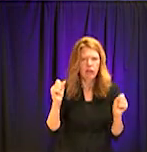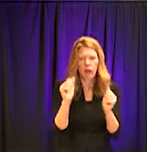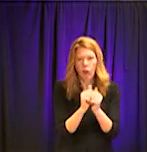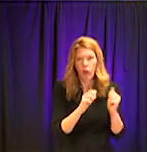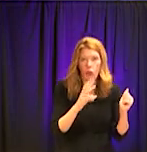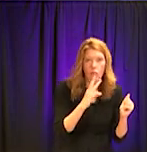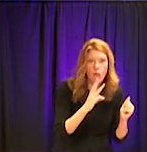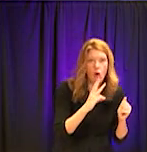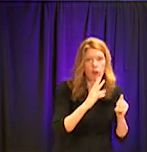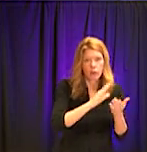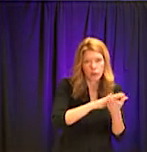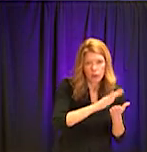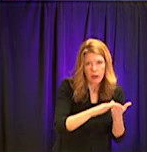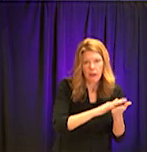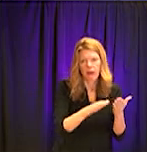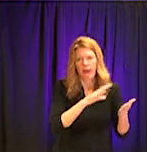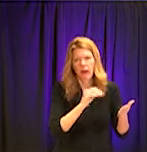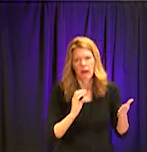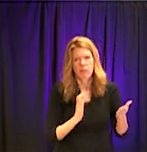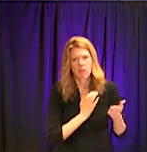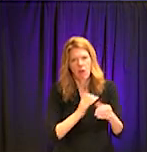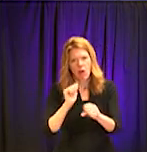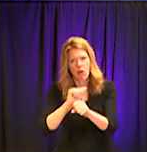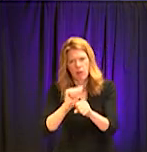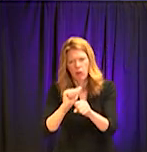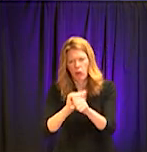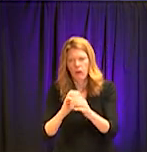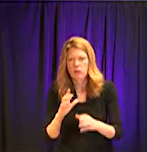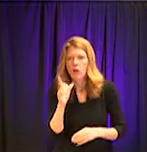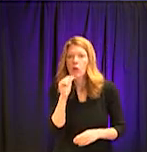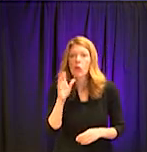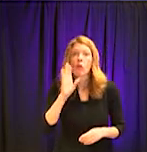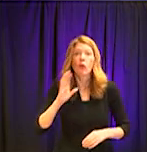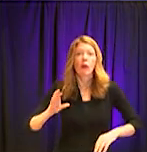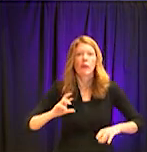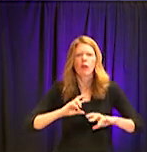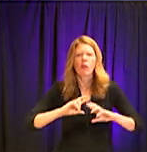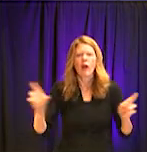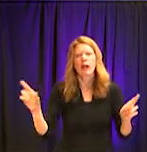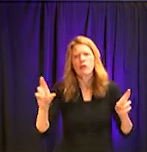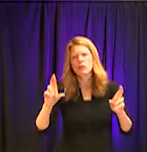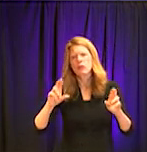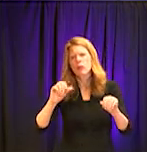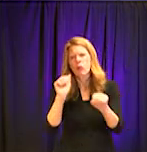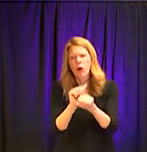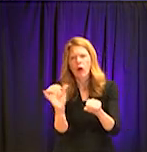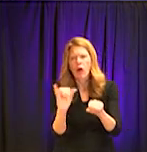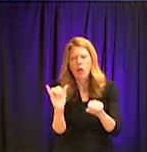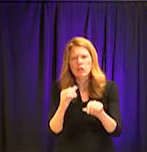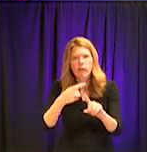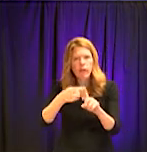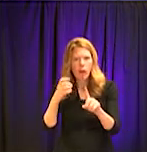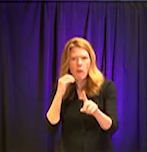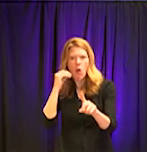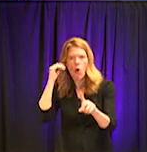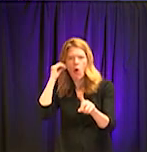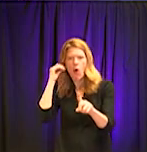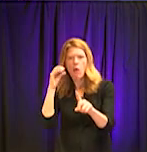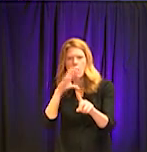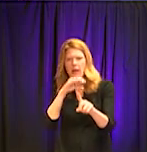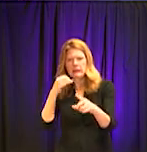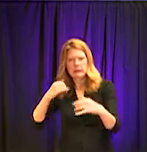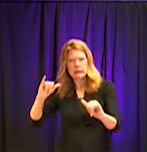Our employees who will be able to work remotely, we've gone through a very intensive protocol